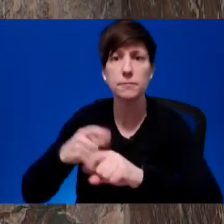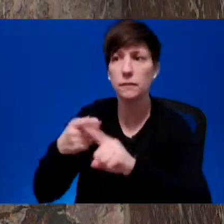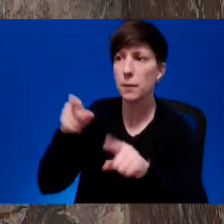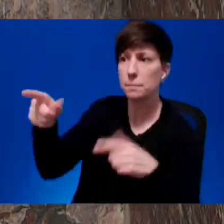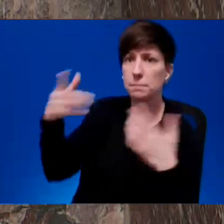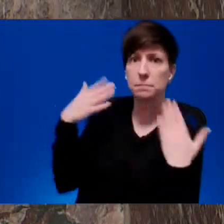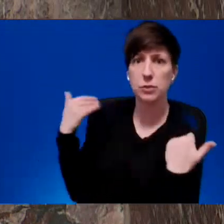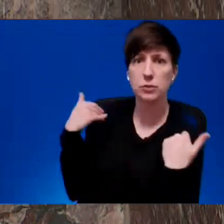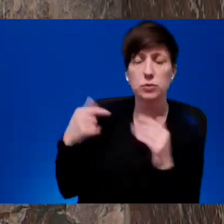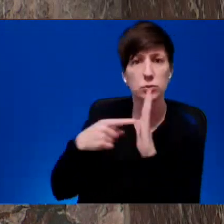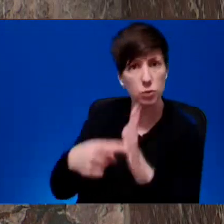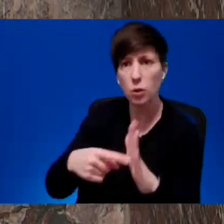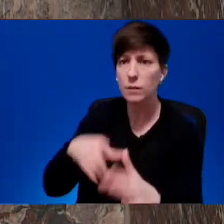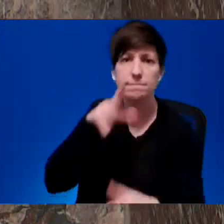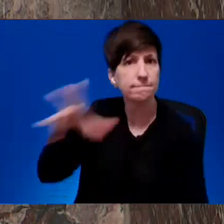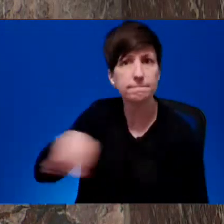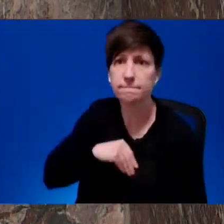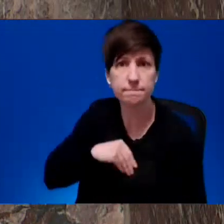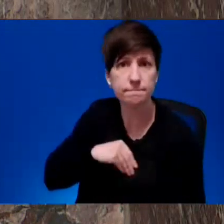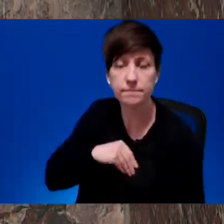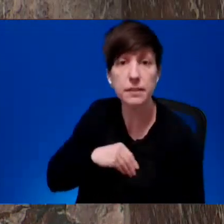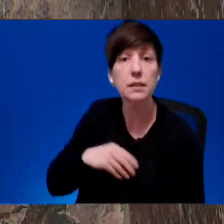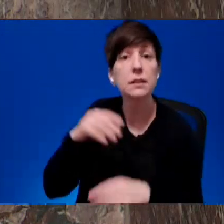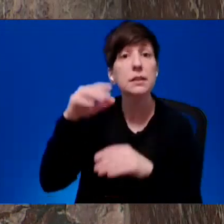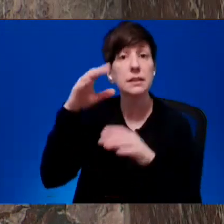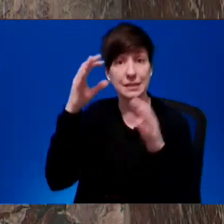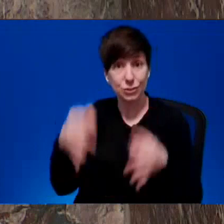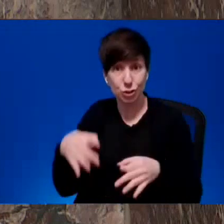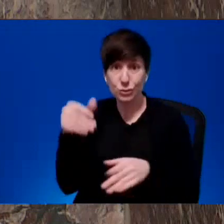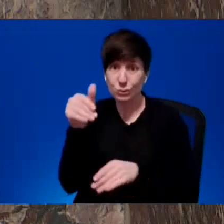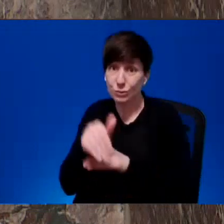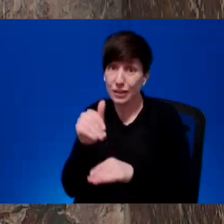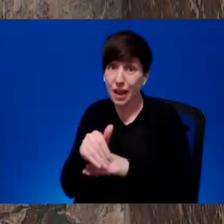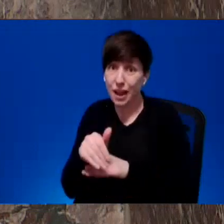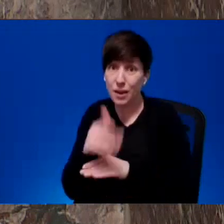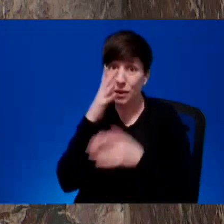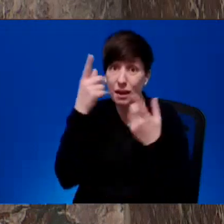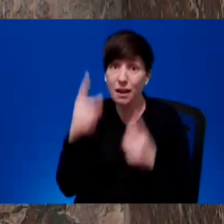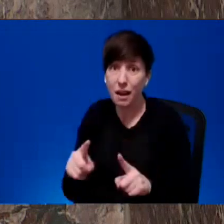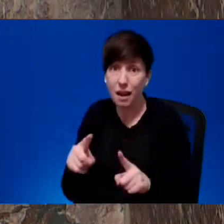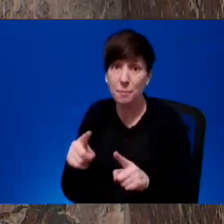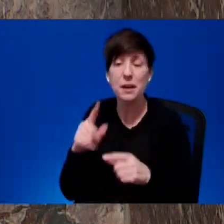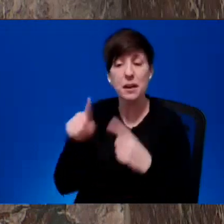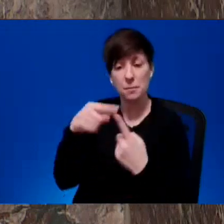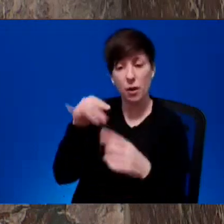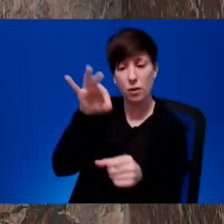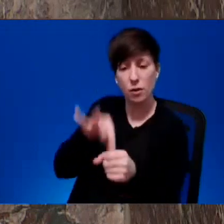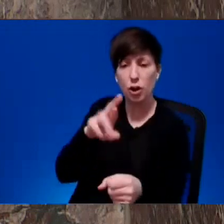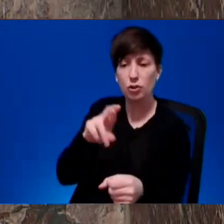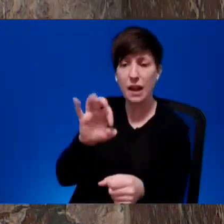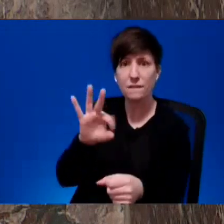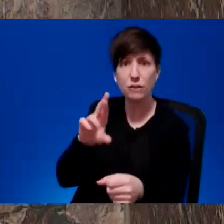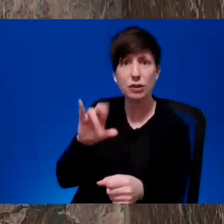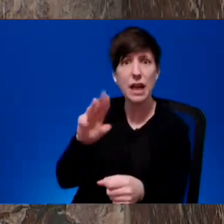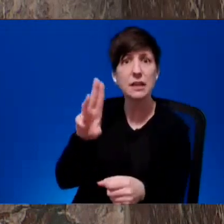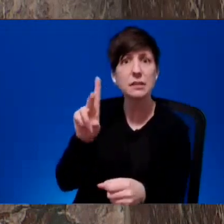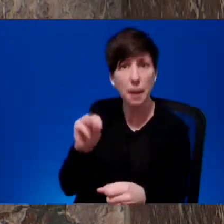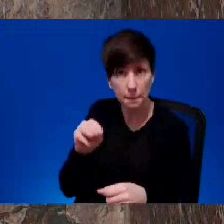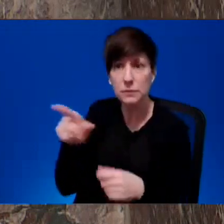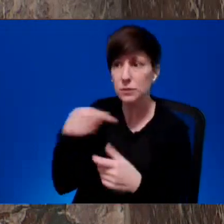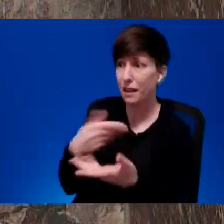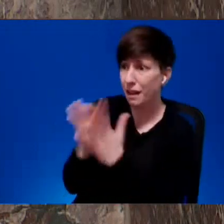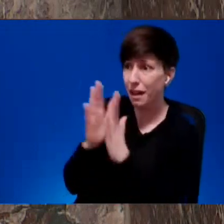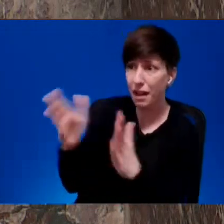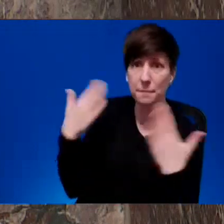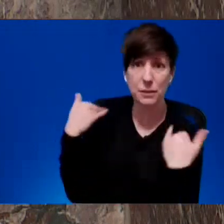referendum is happening tonight. The Minister must take action. So I implore this Minister to stand up in this House